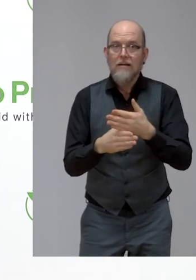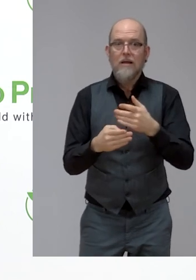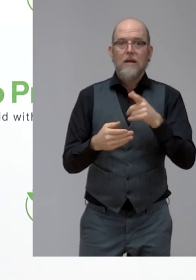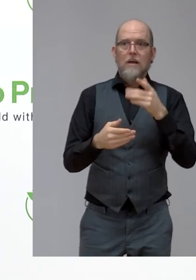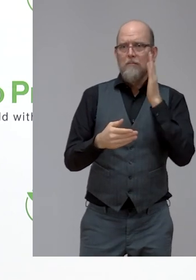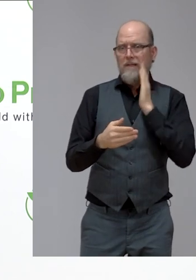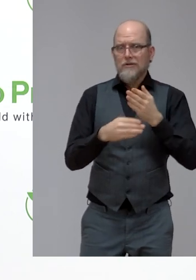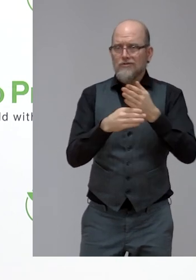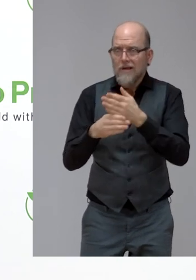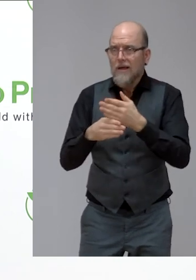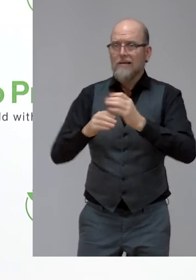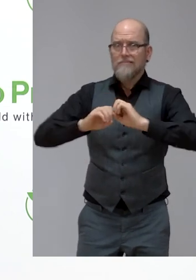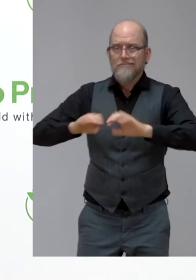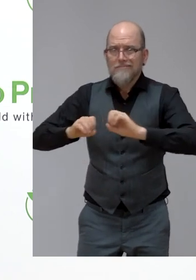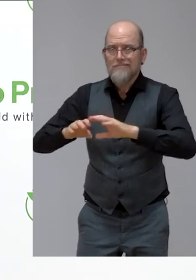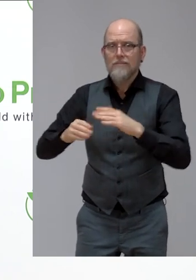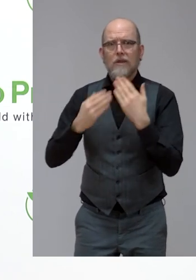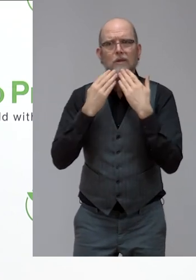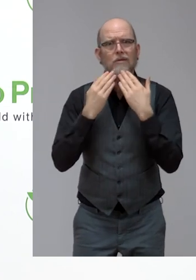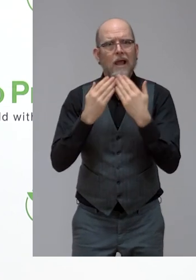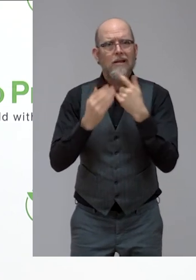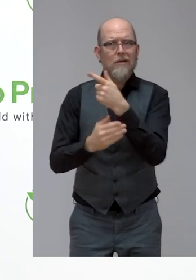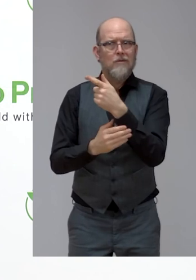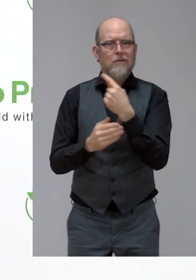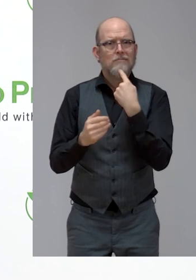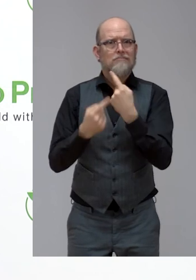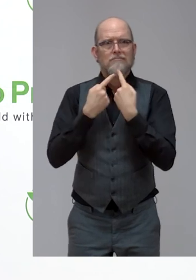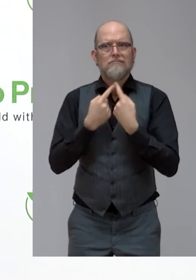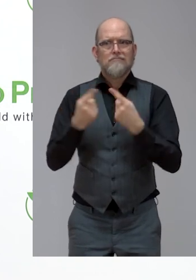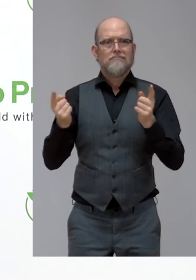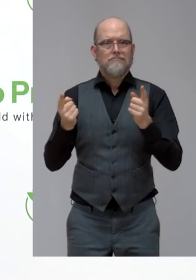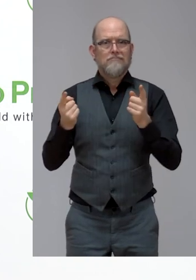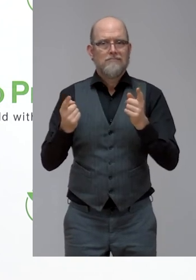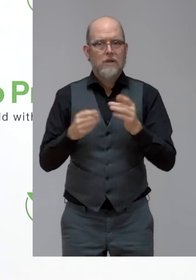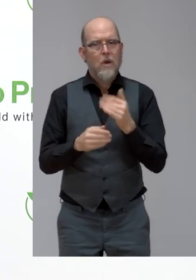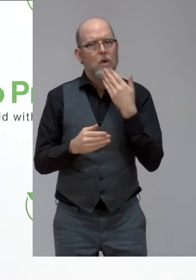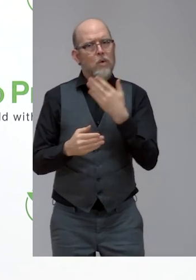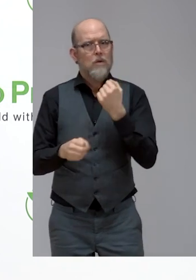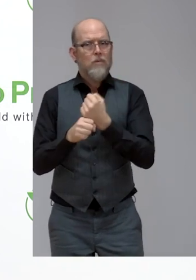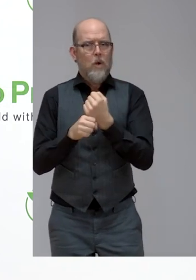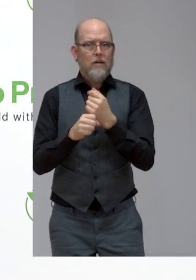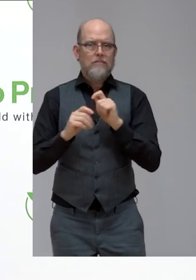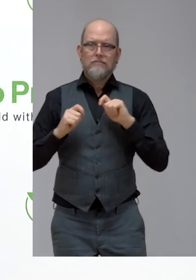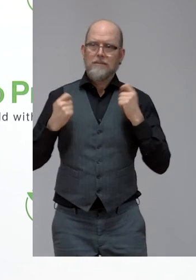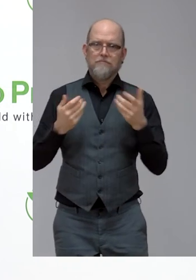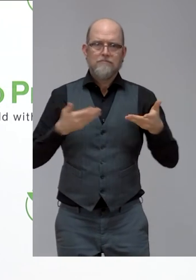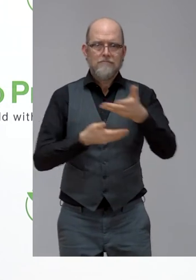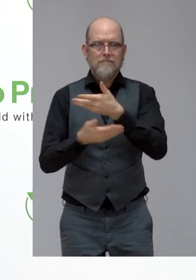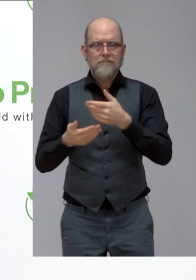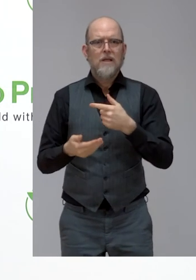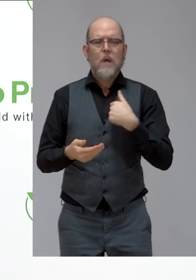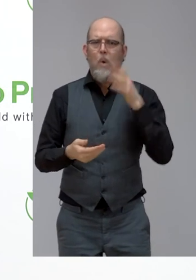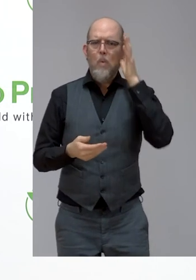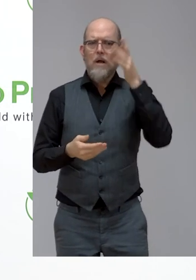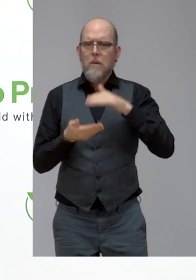Okay. Thanks, Stefan, for this session. Thanks for the great cooperation. I think we'll see more in the coming days. And with this, I'm closing